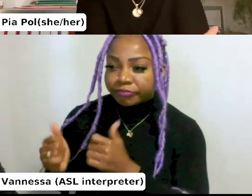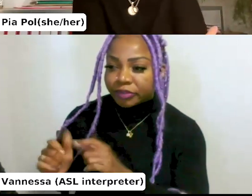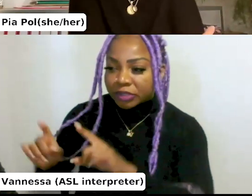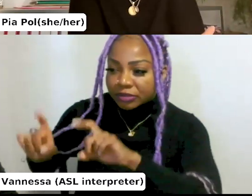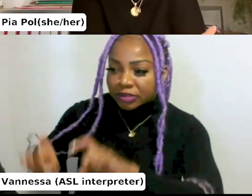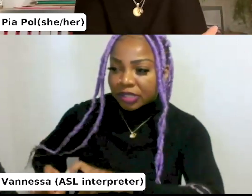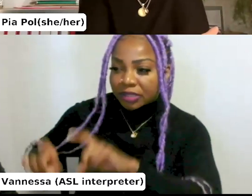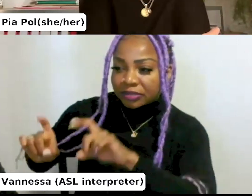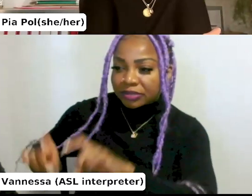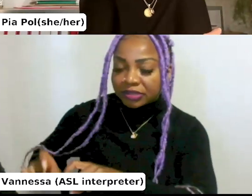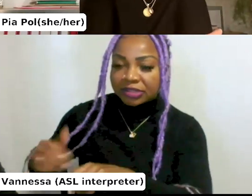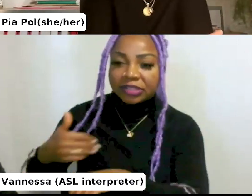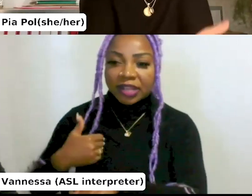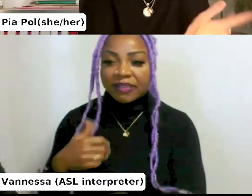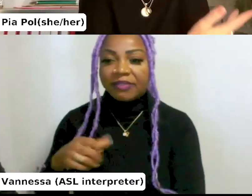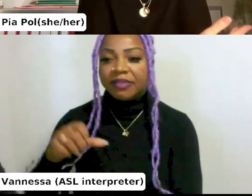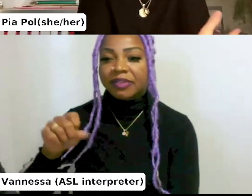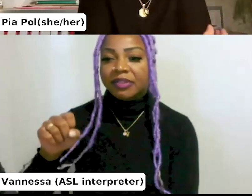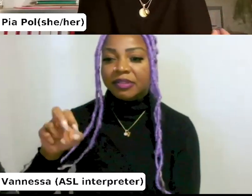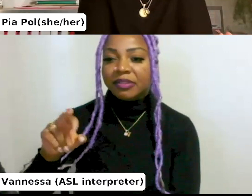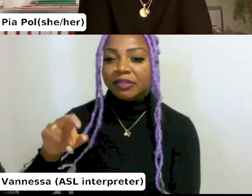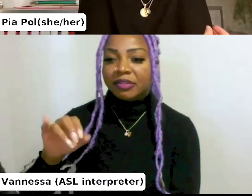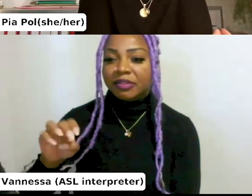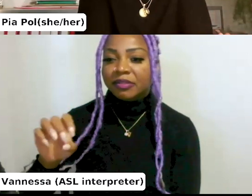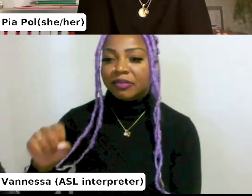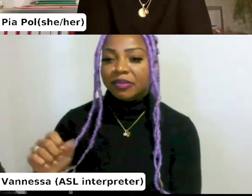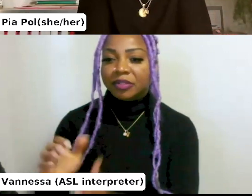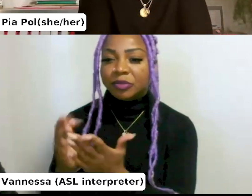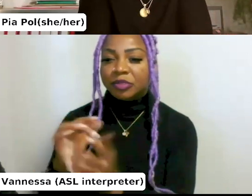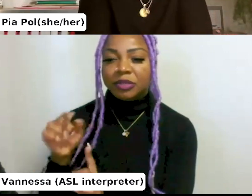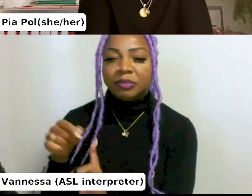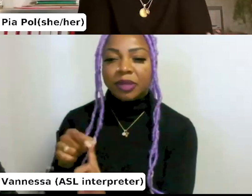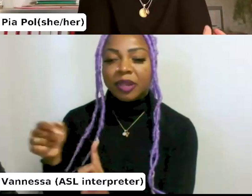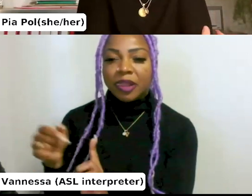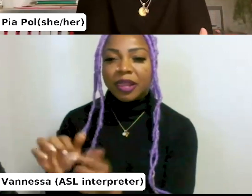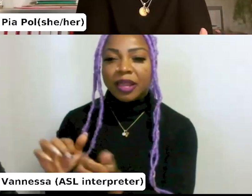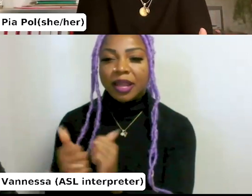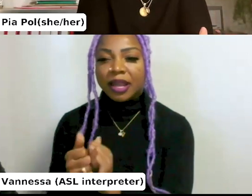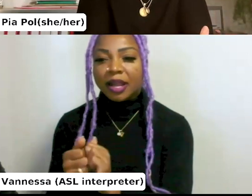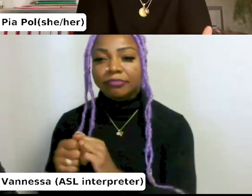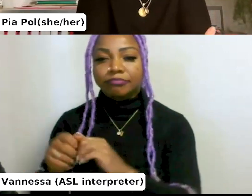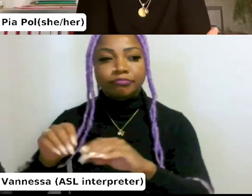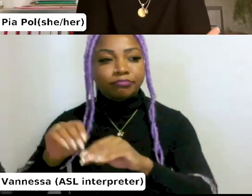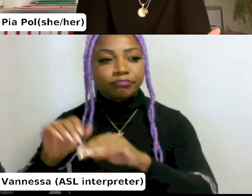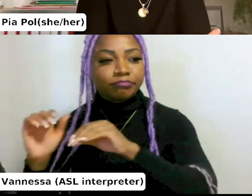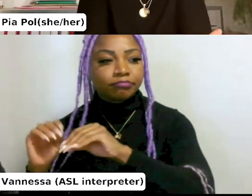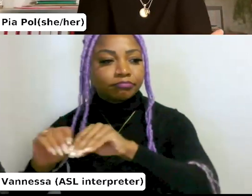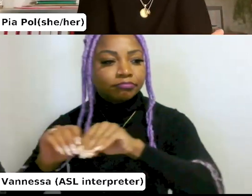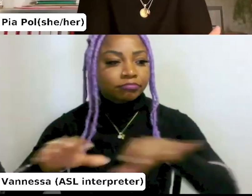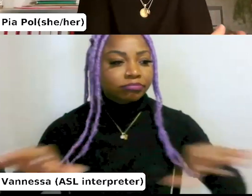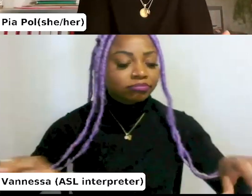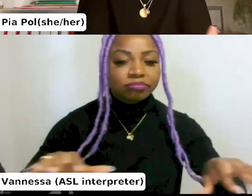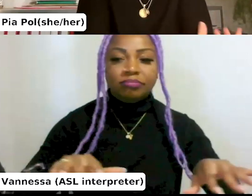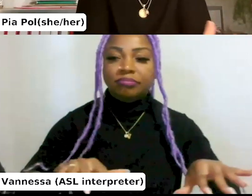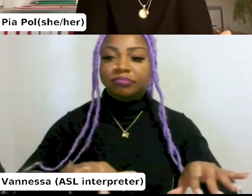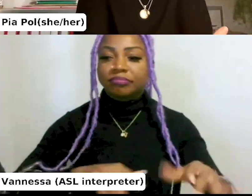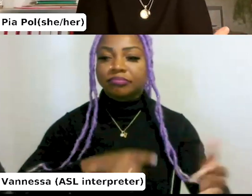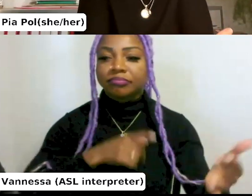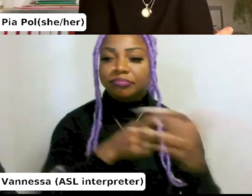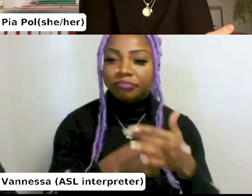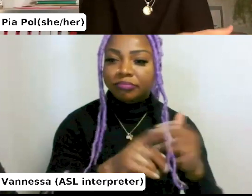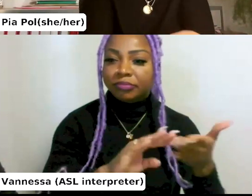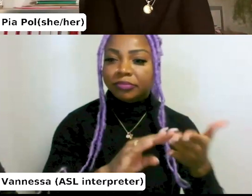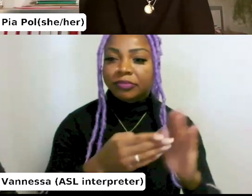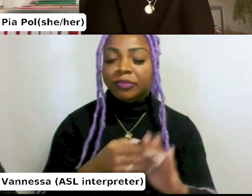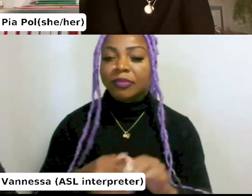We have this series called Making Public that's specifically about this. Like, how do you reach a public? Uh, what is the, the digital realm? Um,